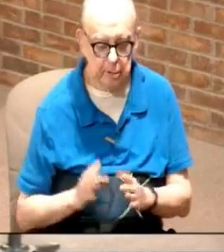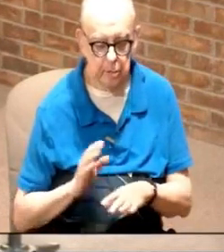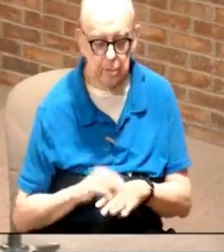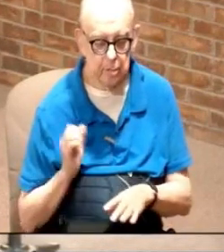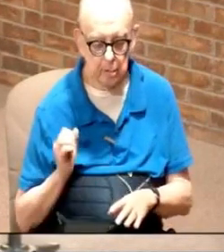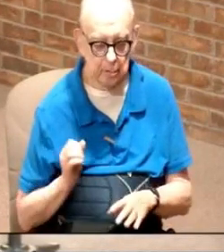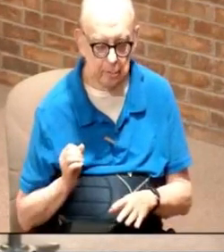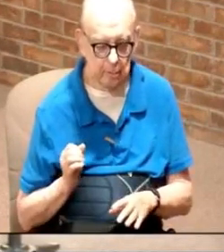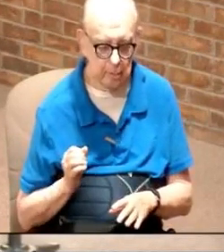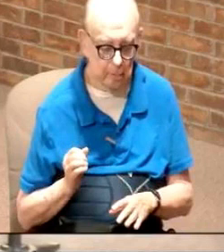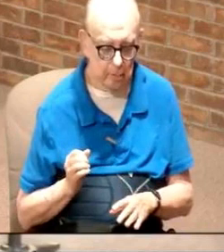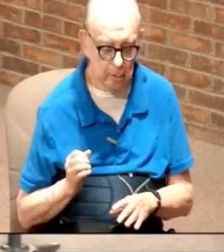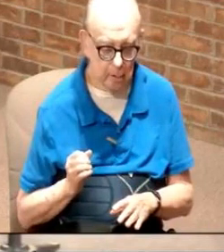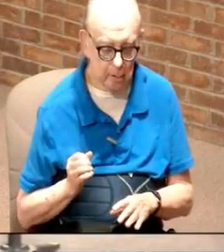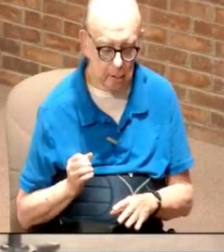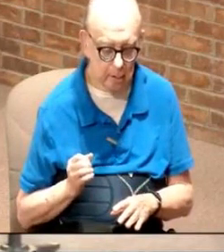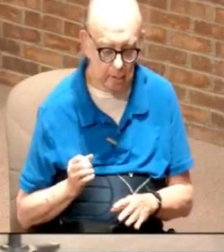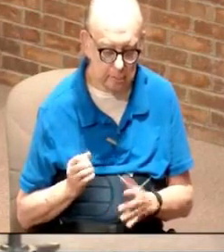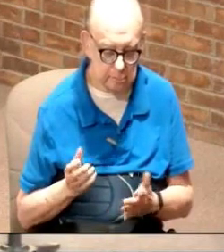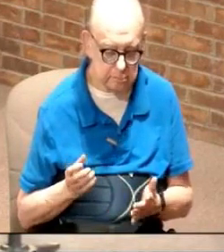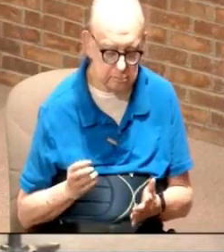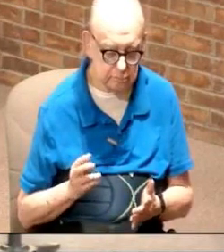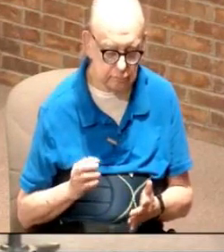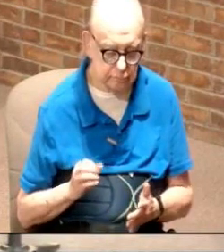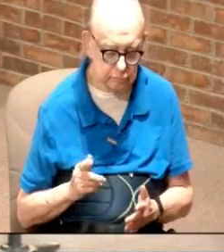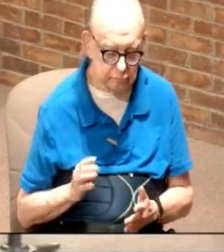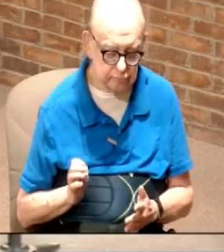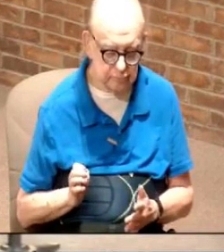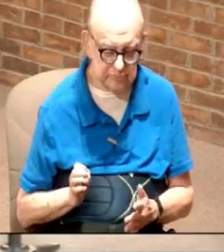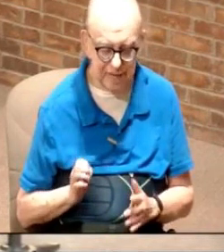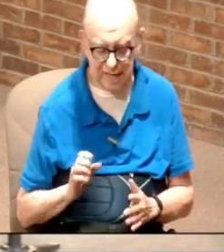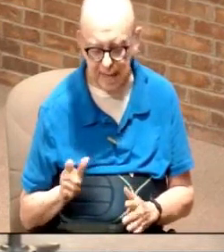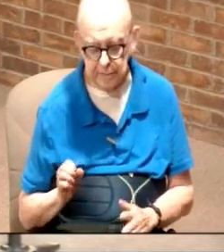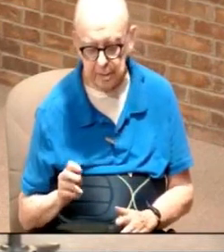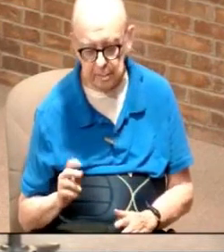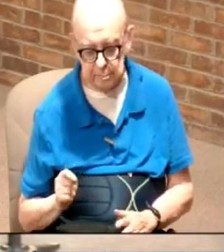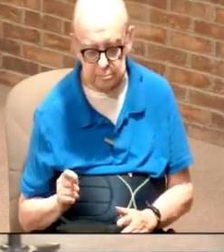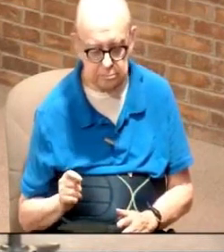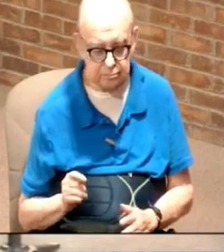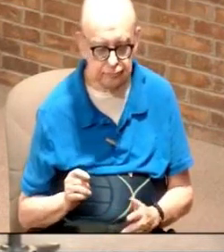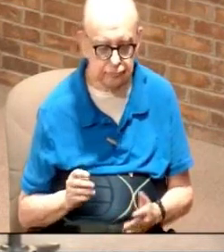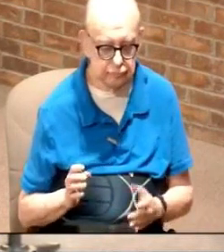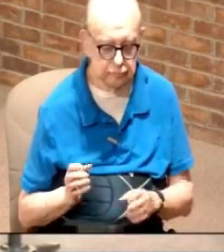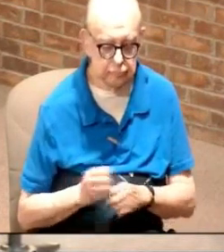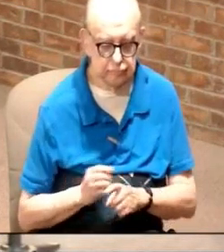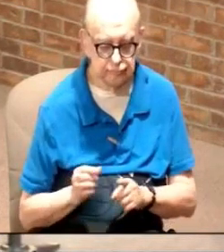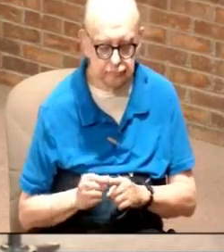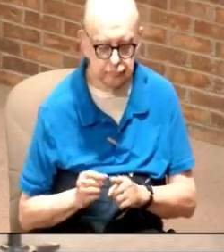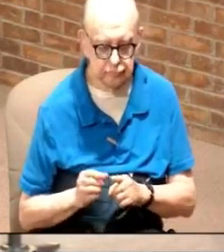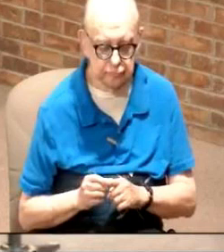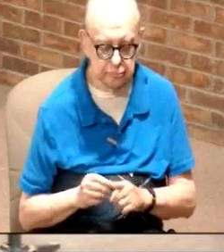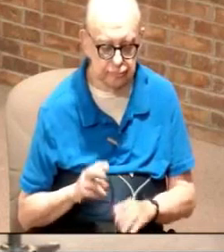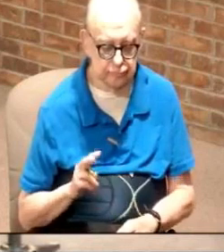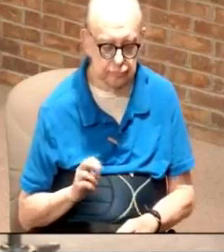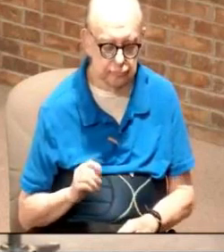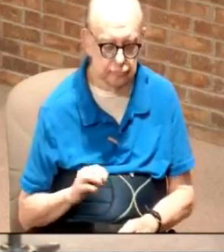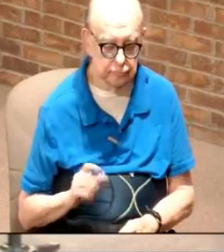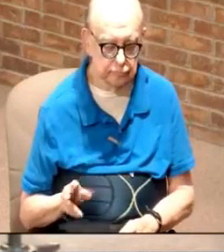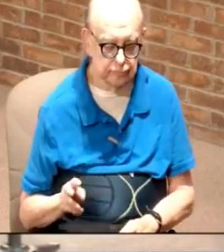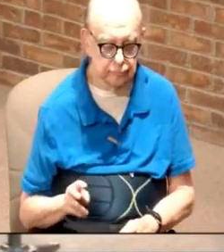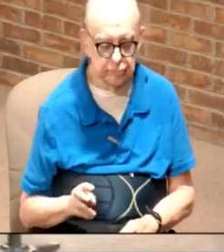or in Latin it is called voce or V-O-C-E which is where we get the word vocal or